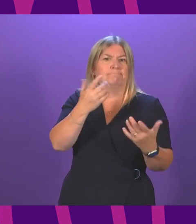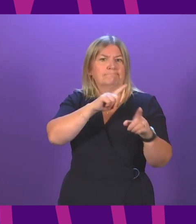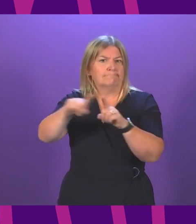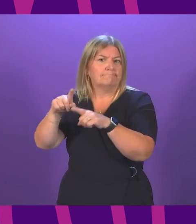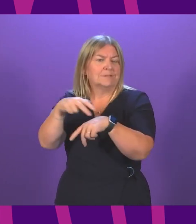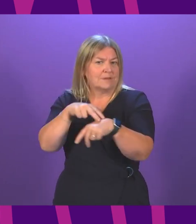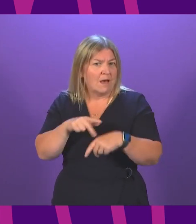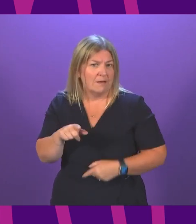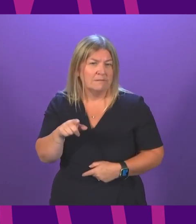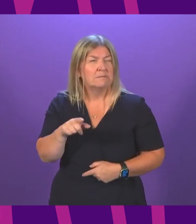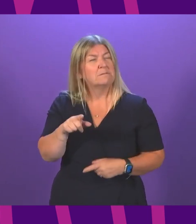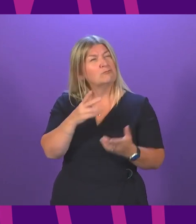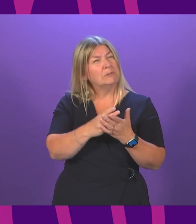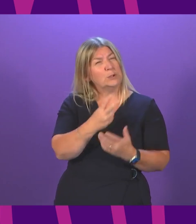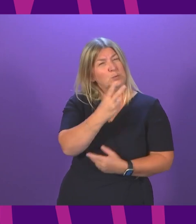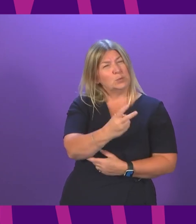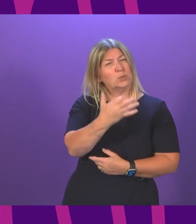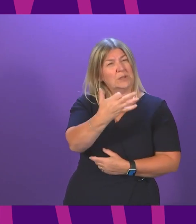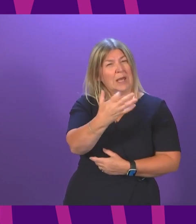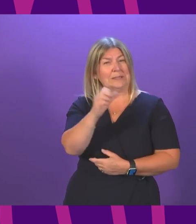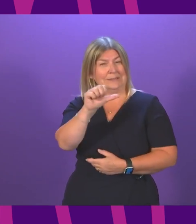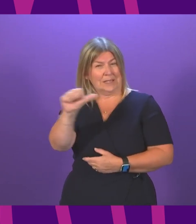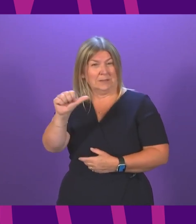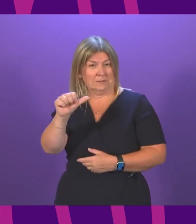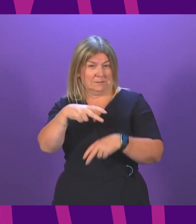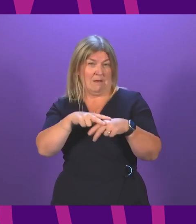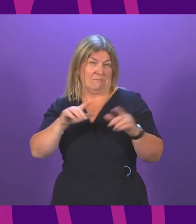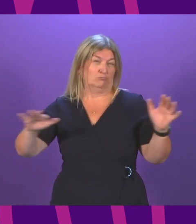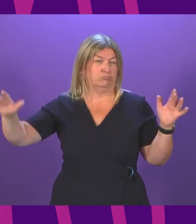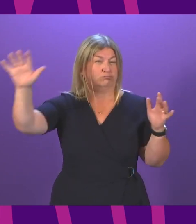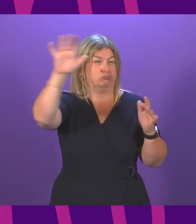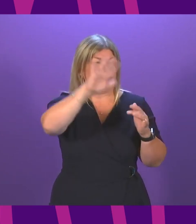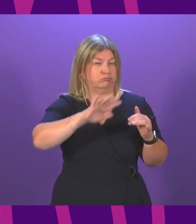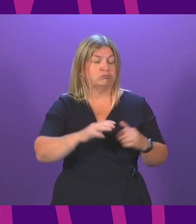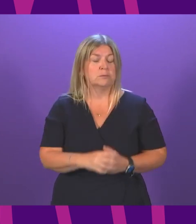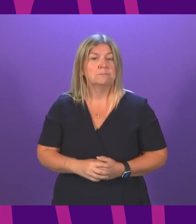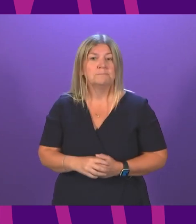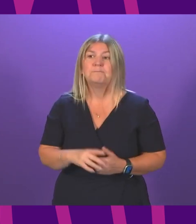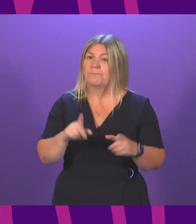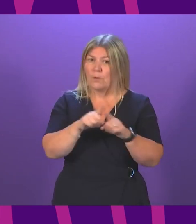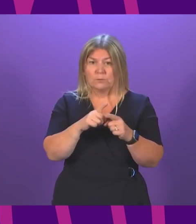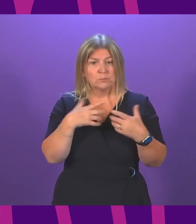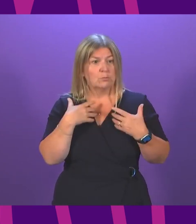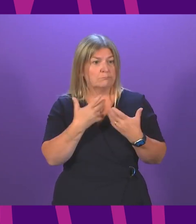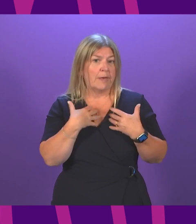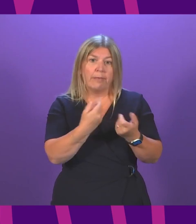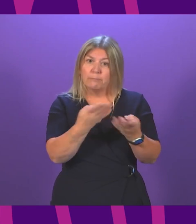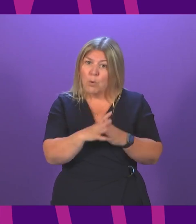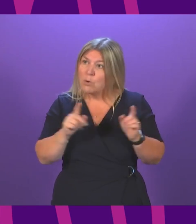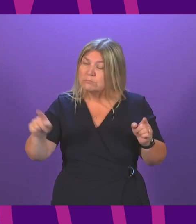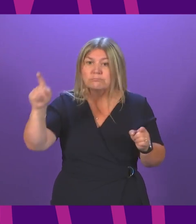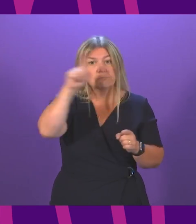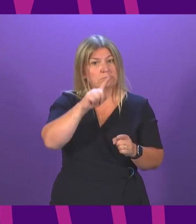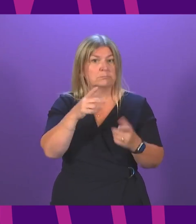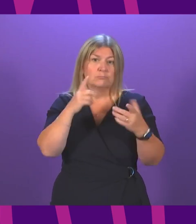figure is 296. Work is also underway in partnership with health boards across the country to put improvement measures in